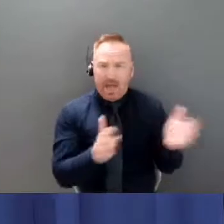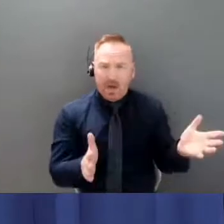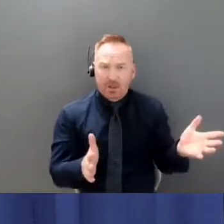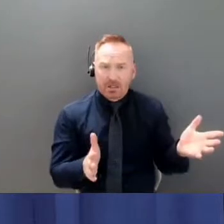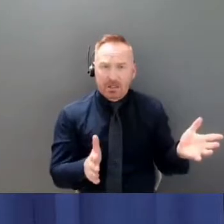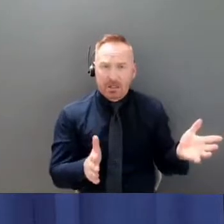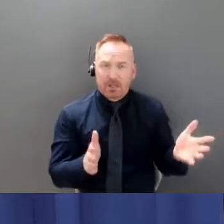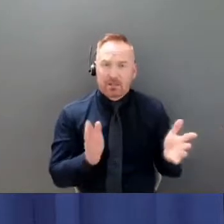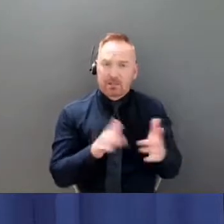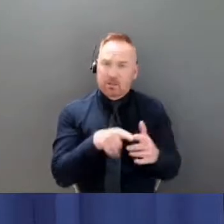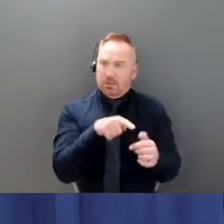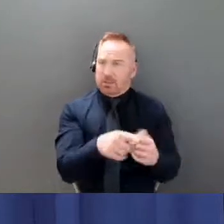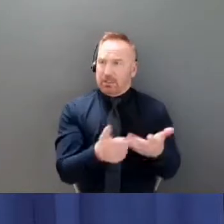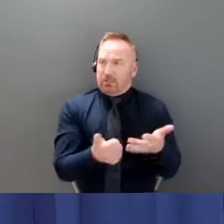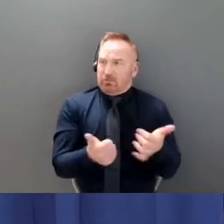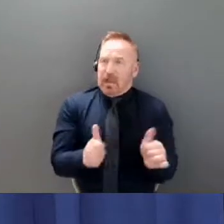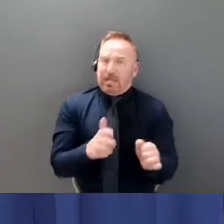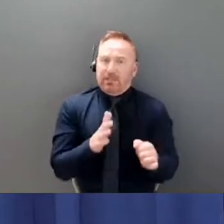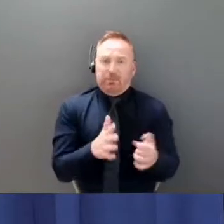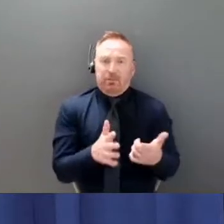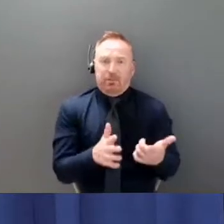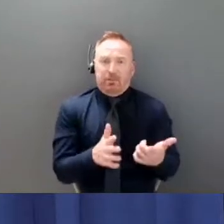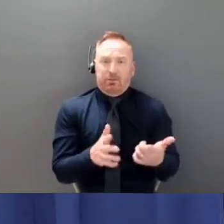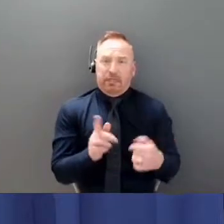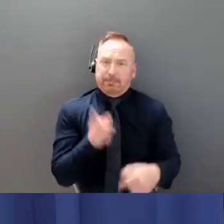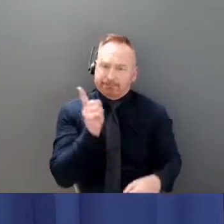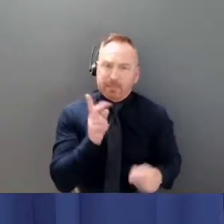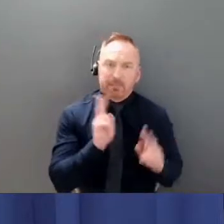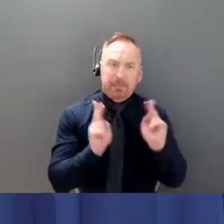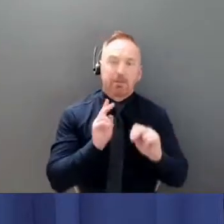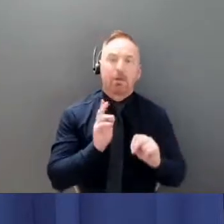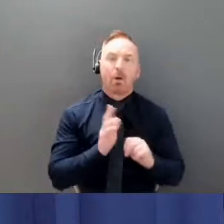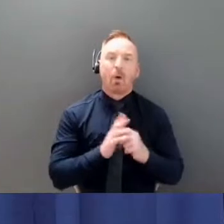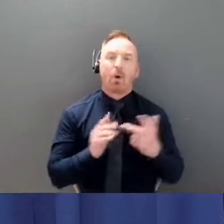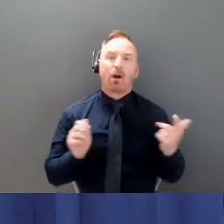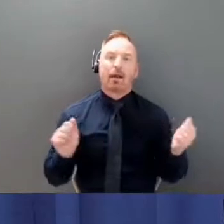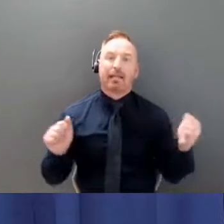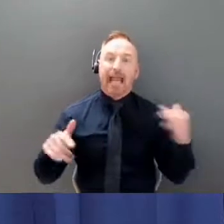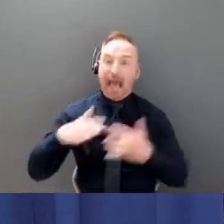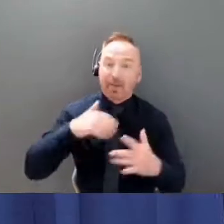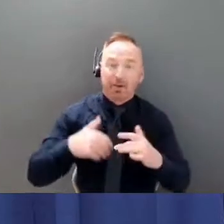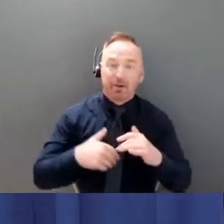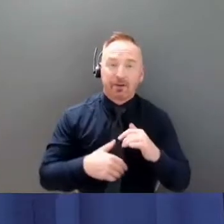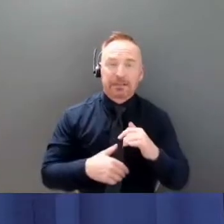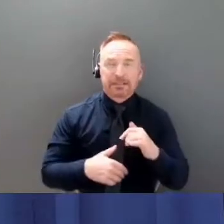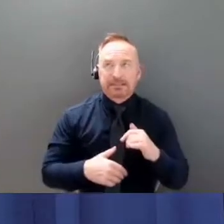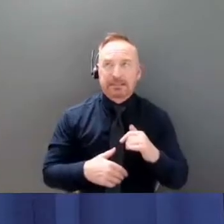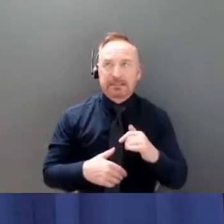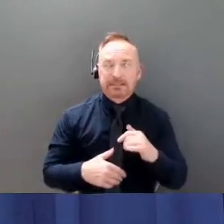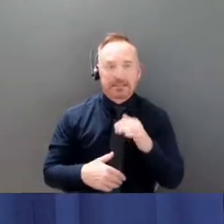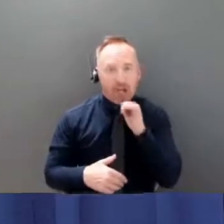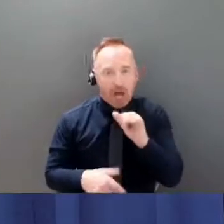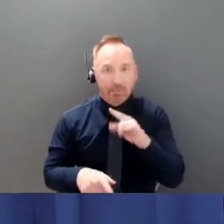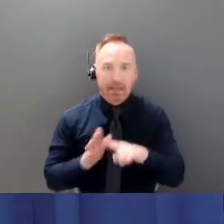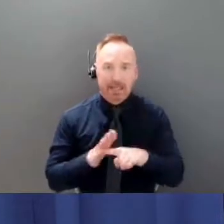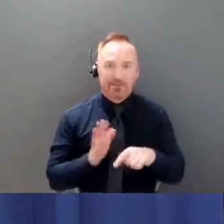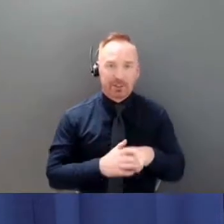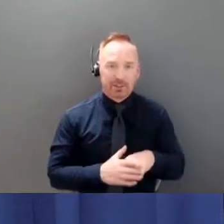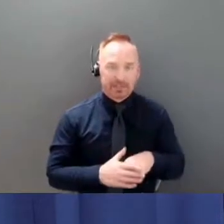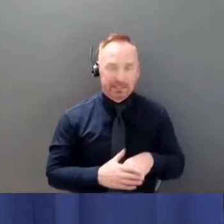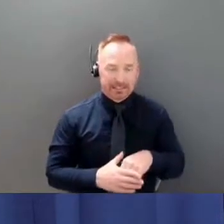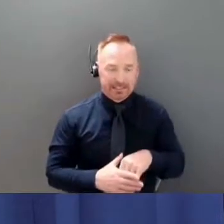people not to gather we we know that at the same time there's this natural urge and push for people to uh to gather